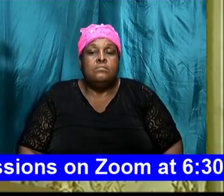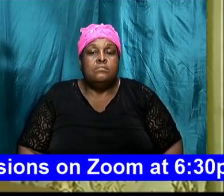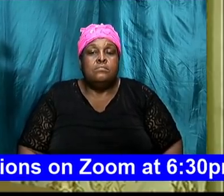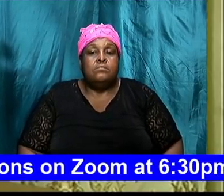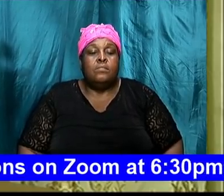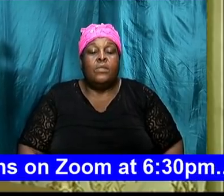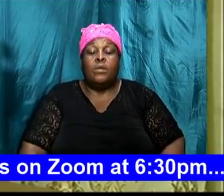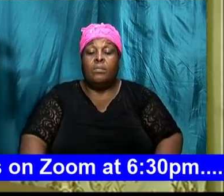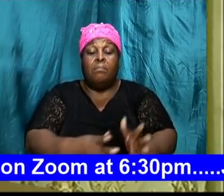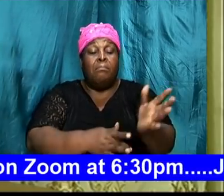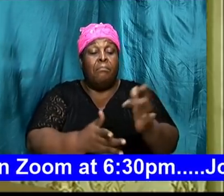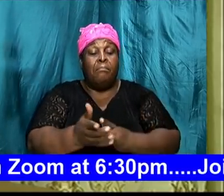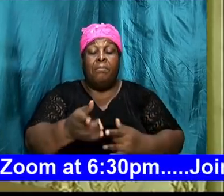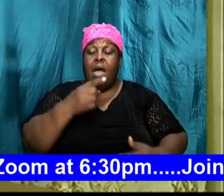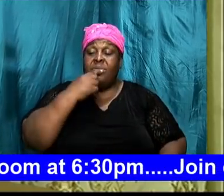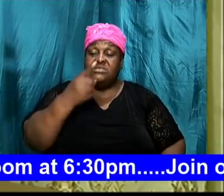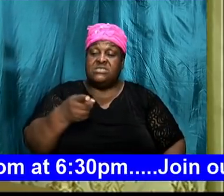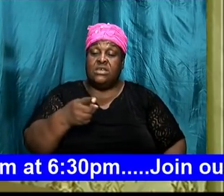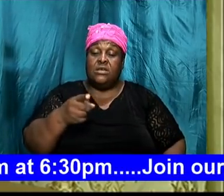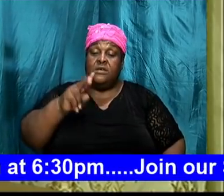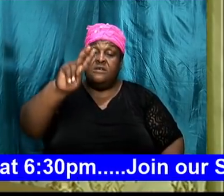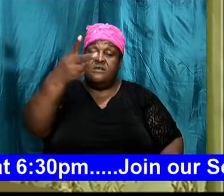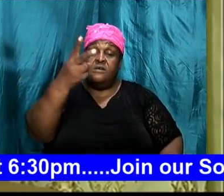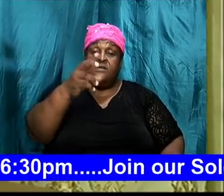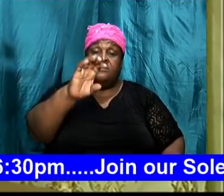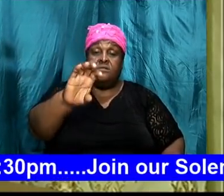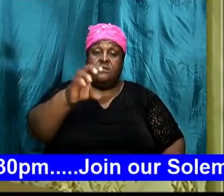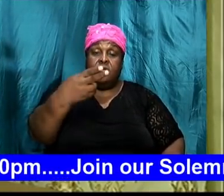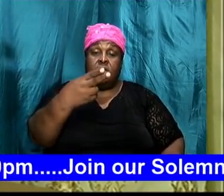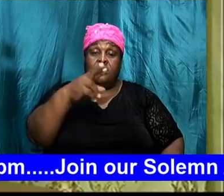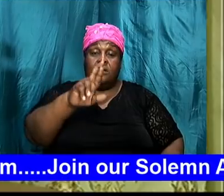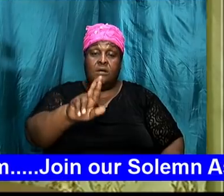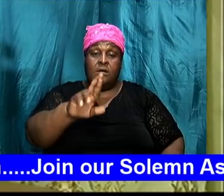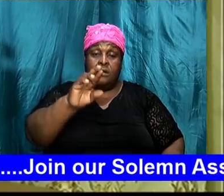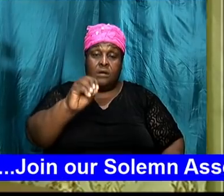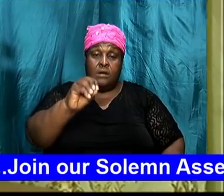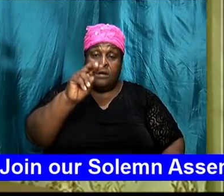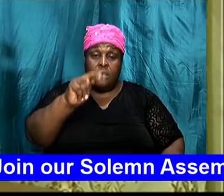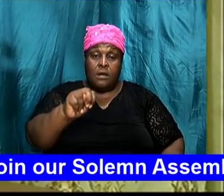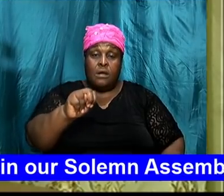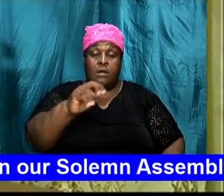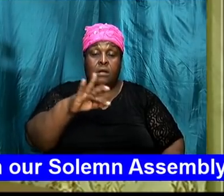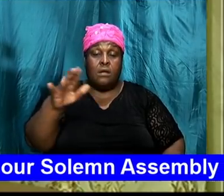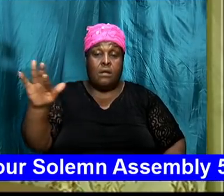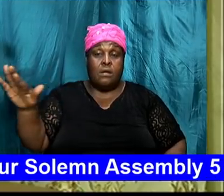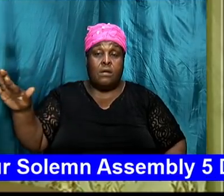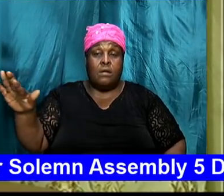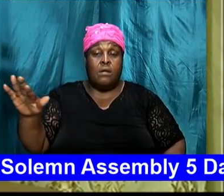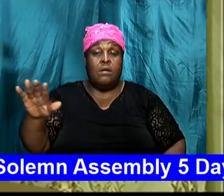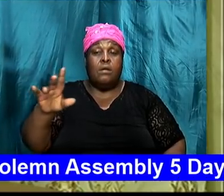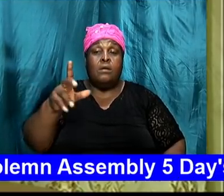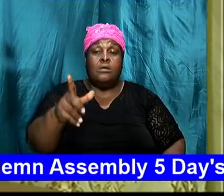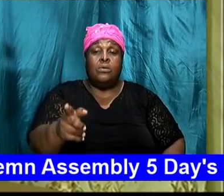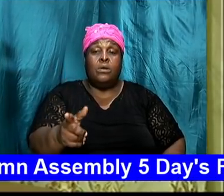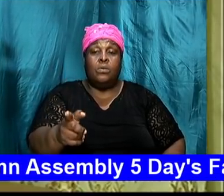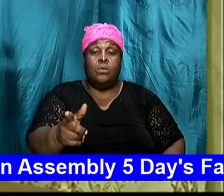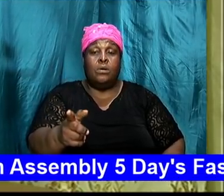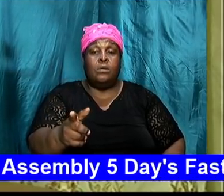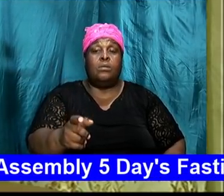the Bible says in second chronicles I think we have this one second chronicles 21 1 to 4